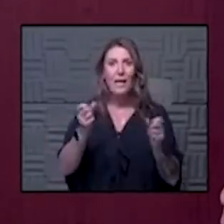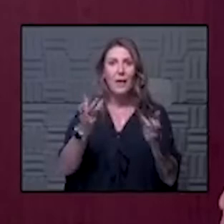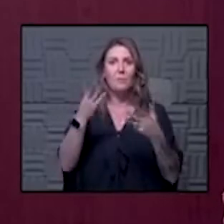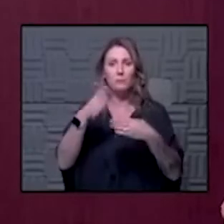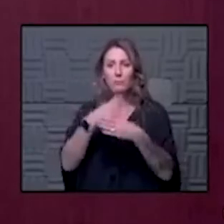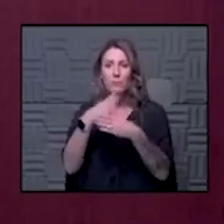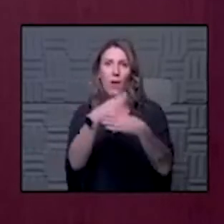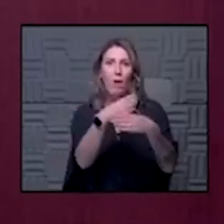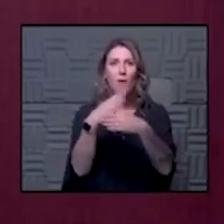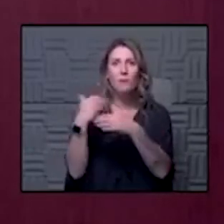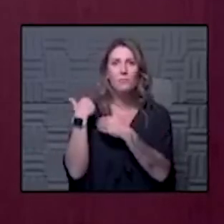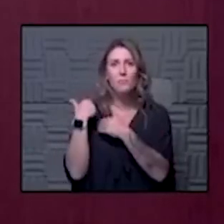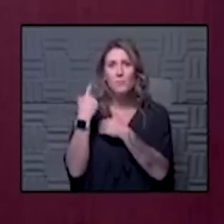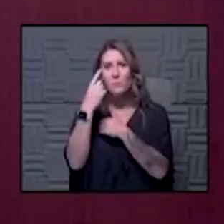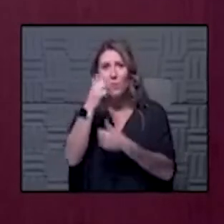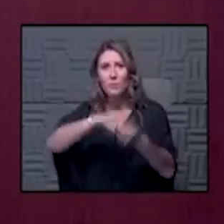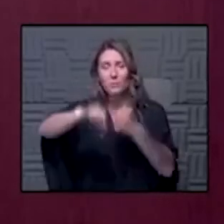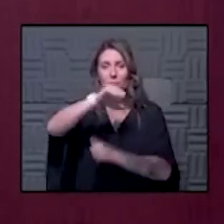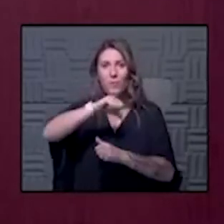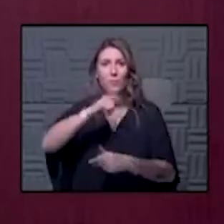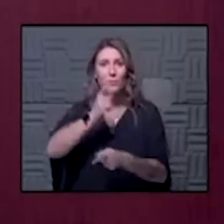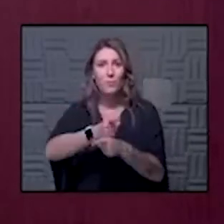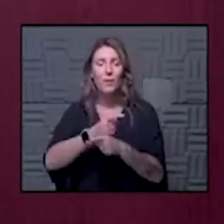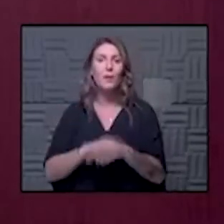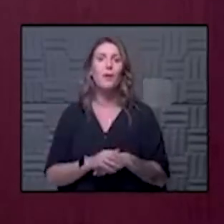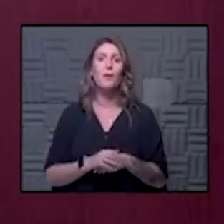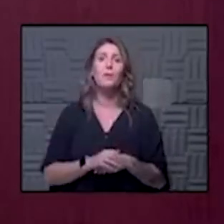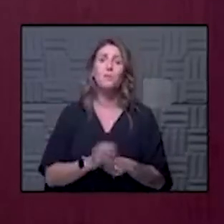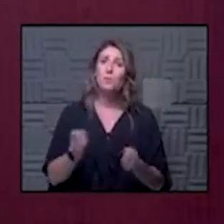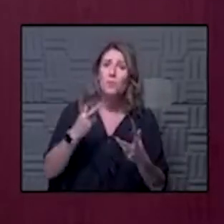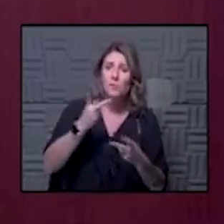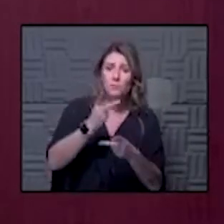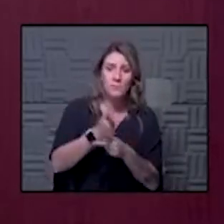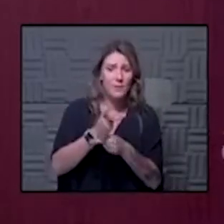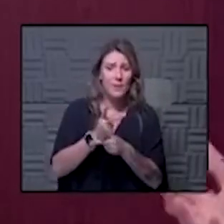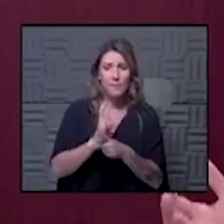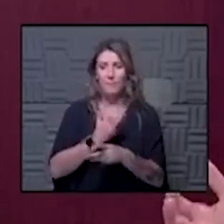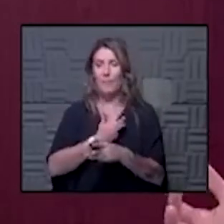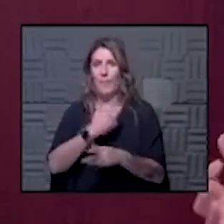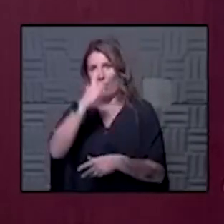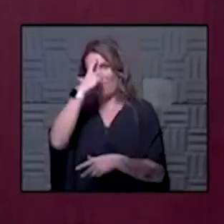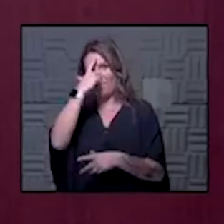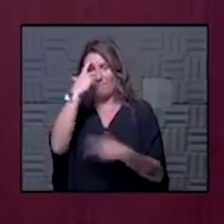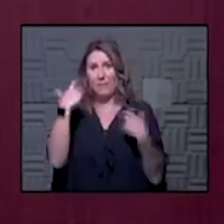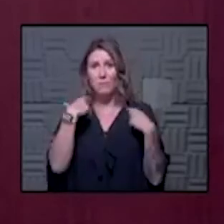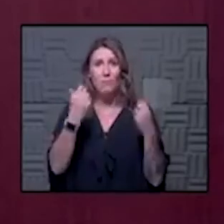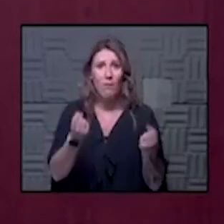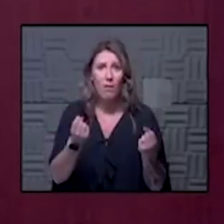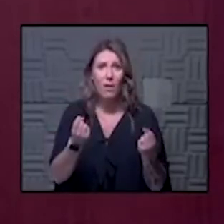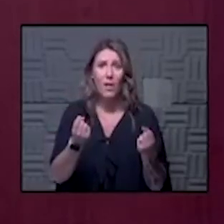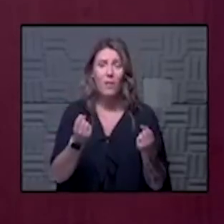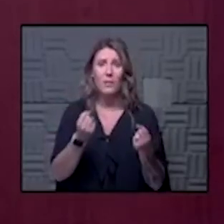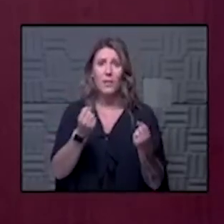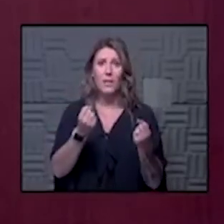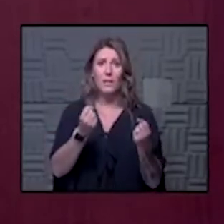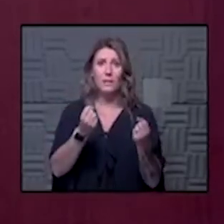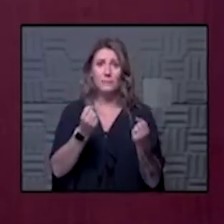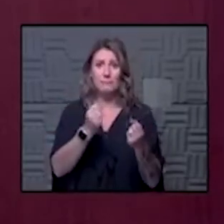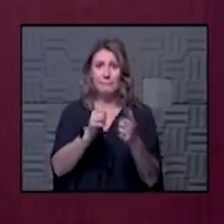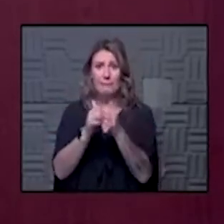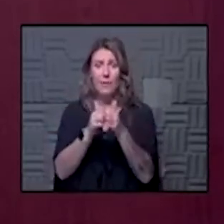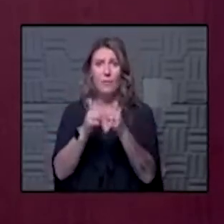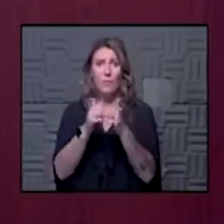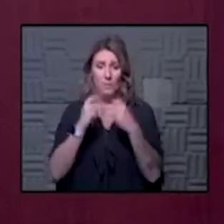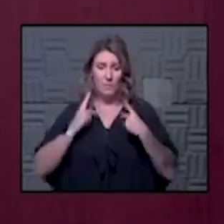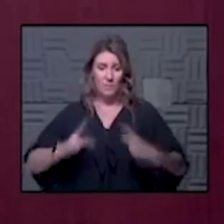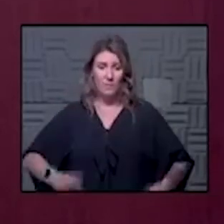we have for one another right that so much of taking care of our mental well-being is intertwined with taking care of our physical